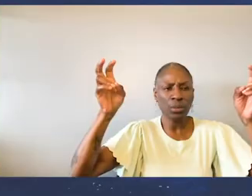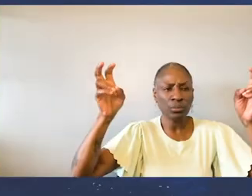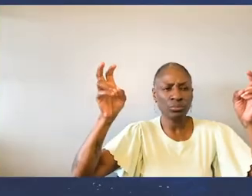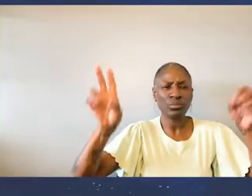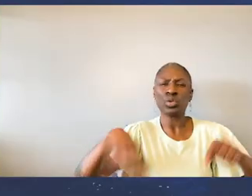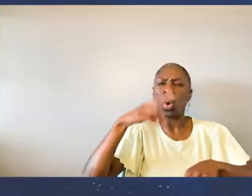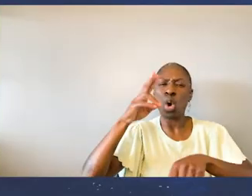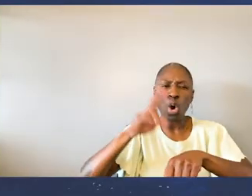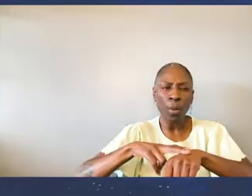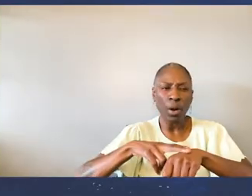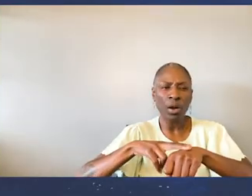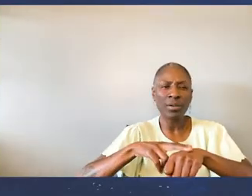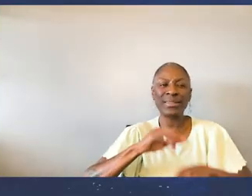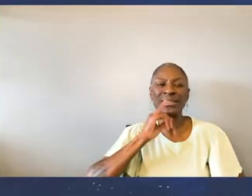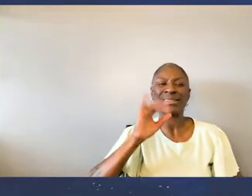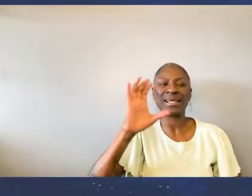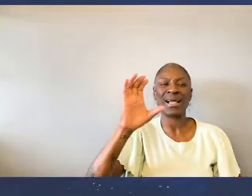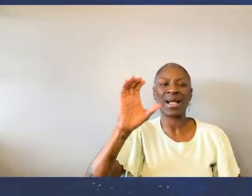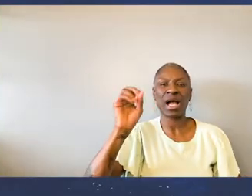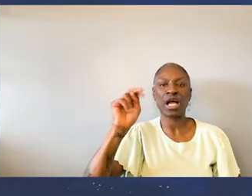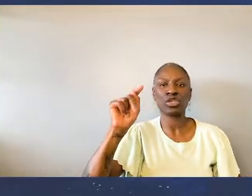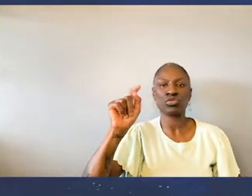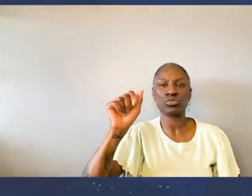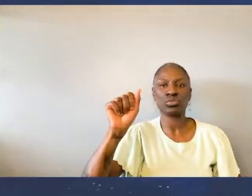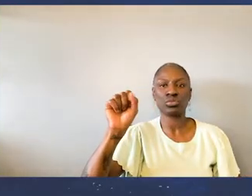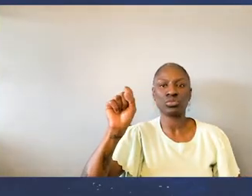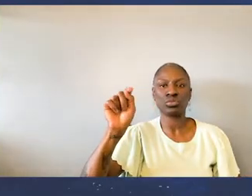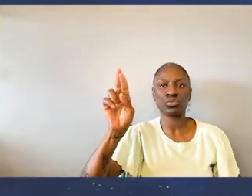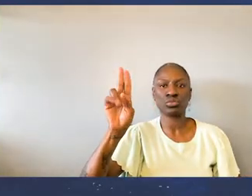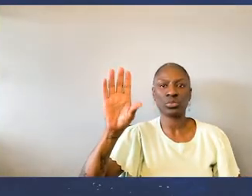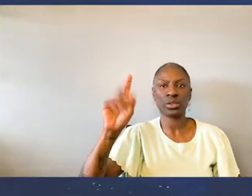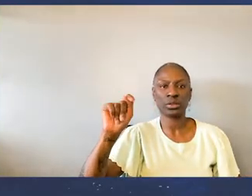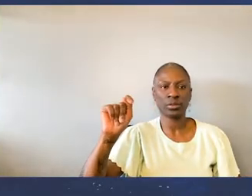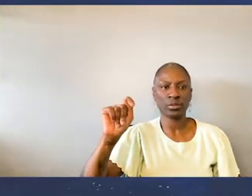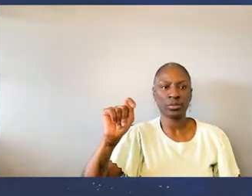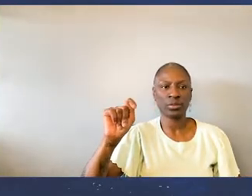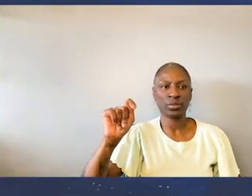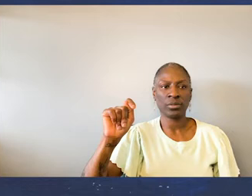Normal is a construct By Megan Bent